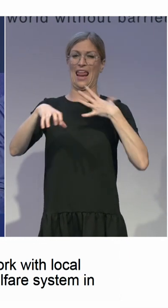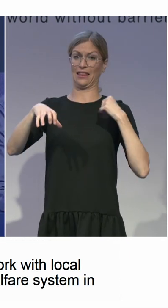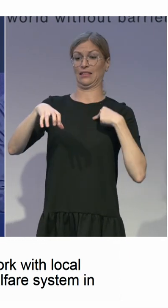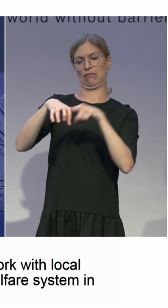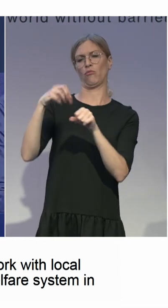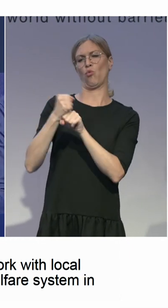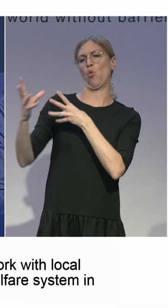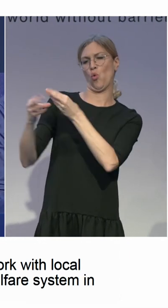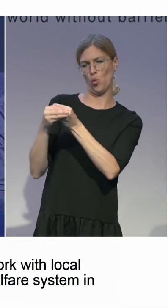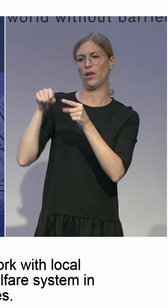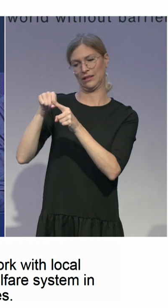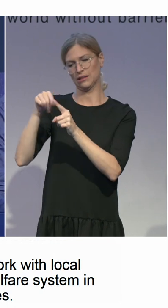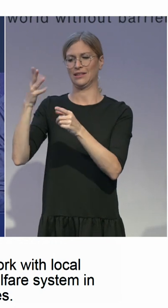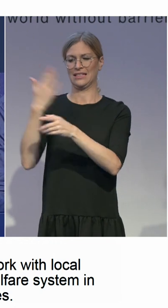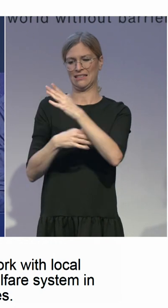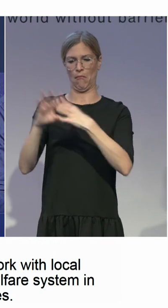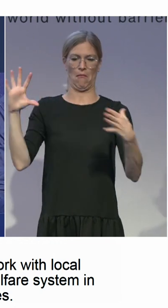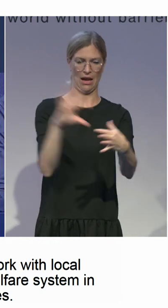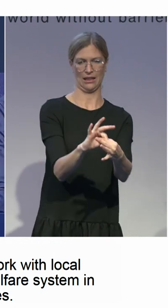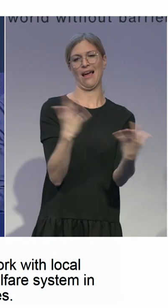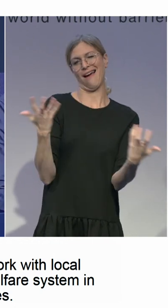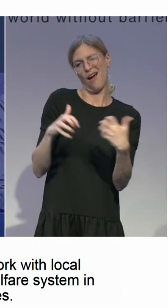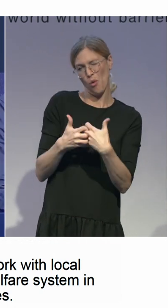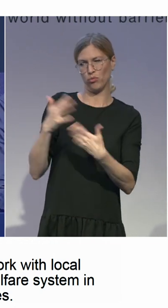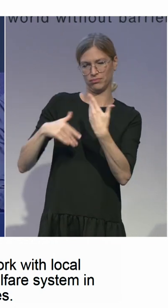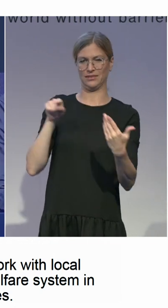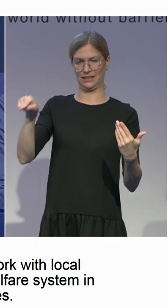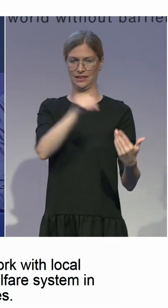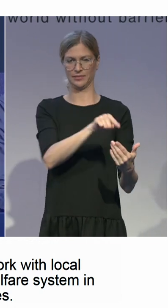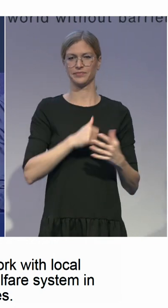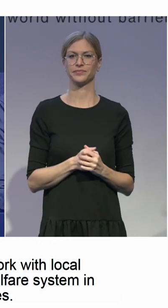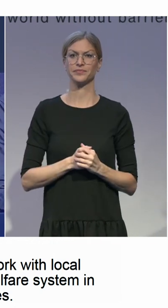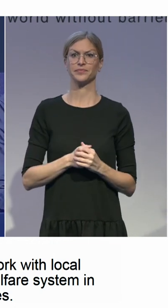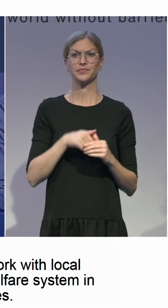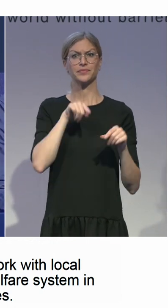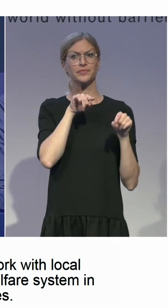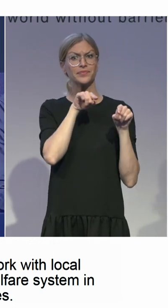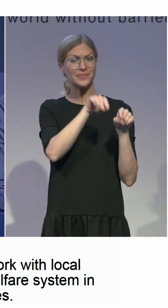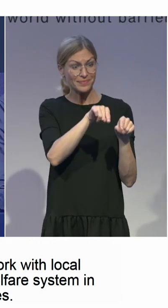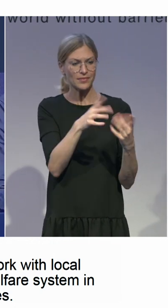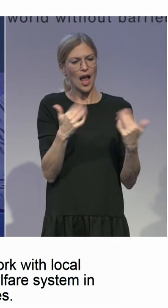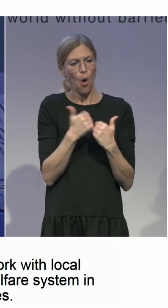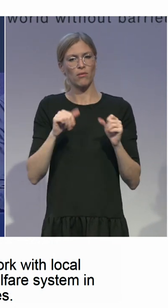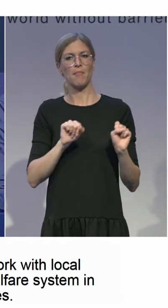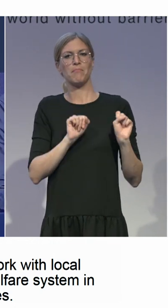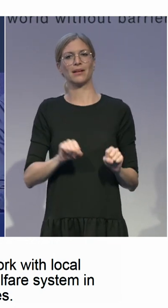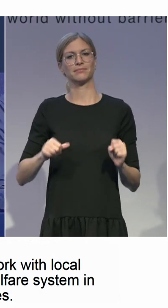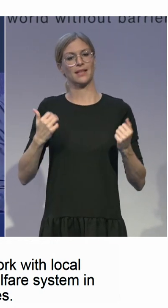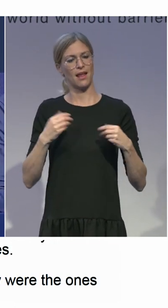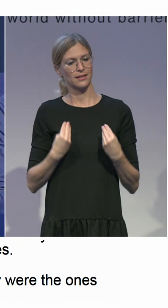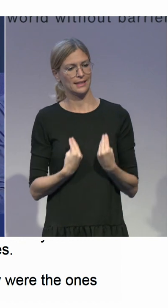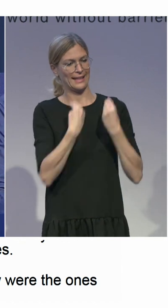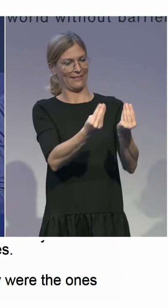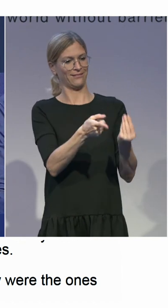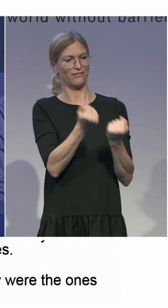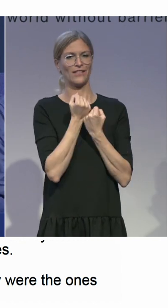because they are the one who decide whether the allocation will be to independent living solutions or to institutions.